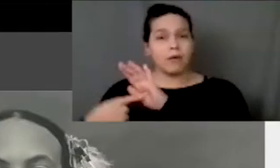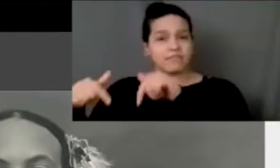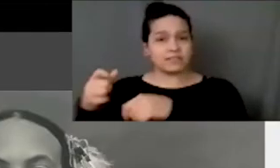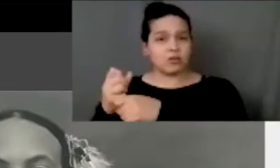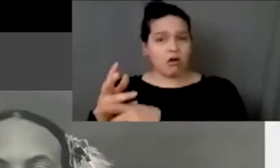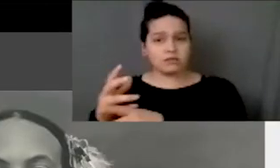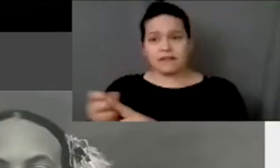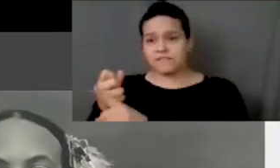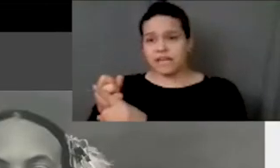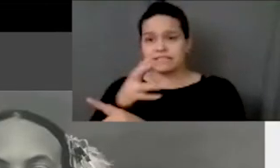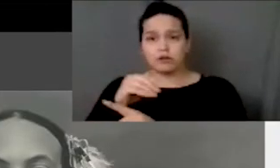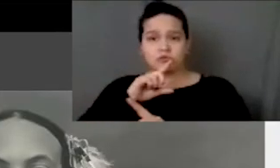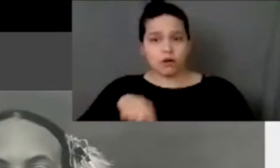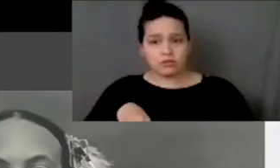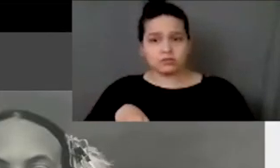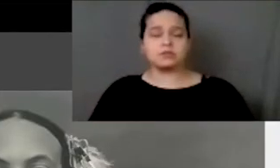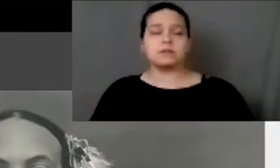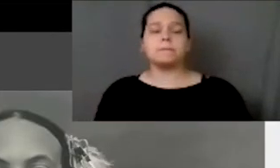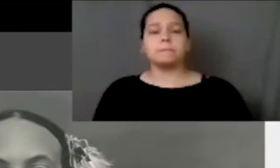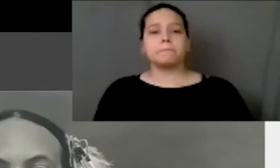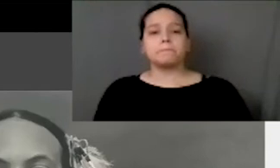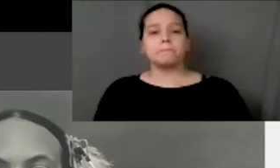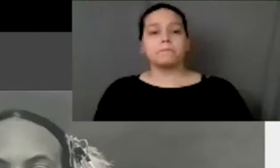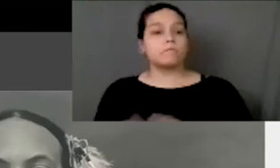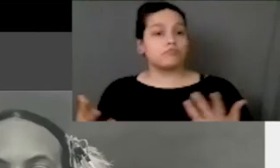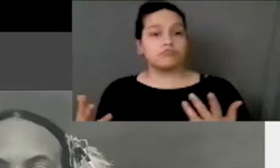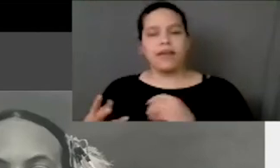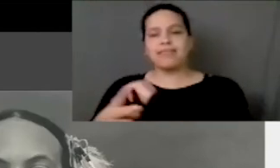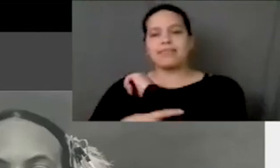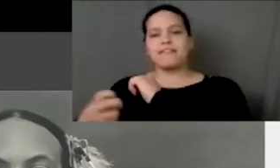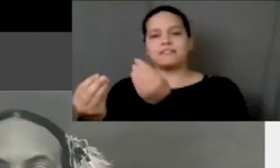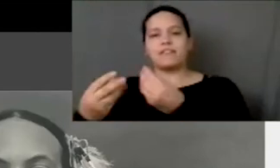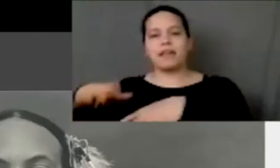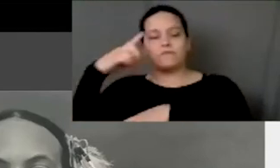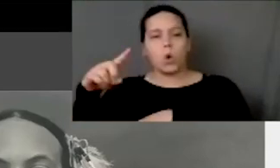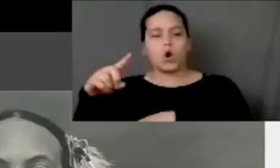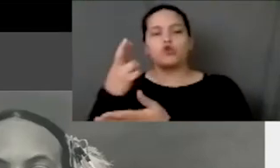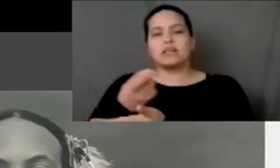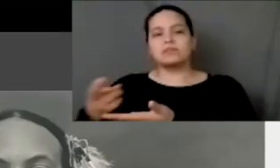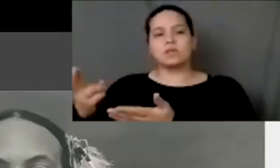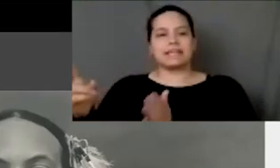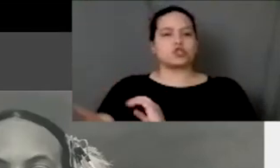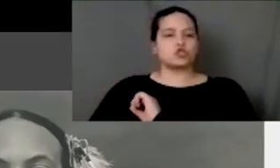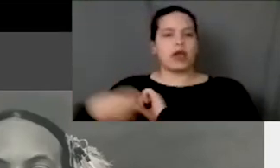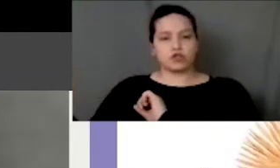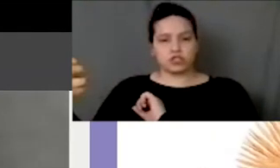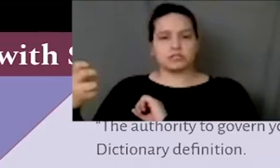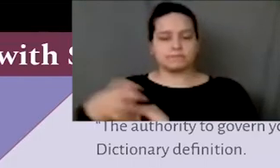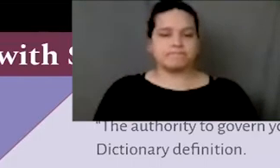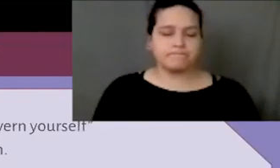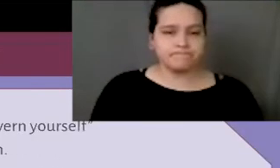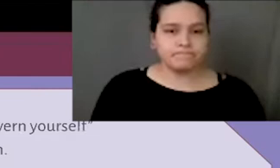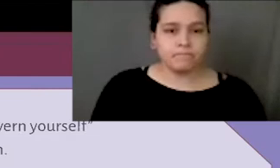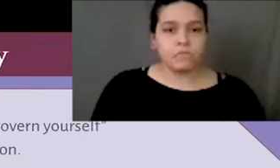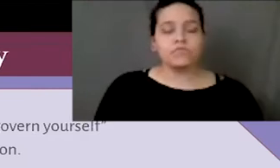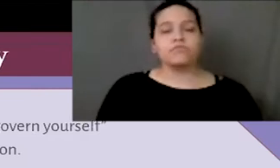effect in response is the theft of land for resource extractions. An effect of